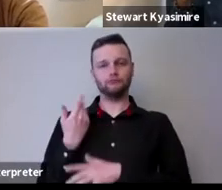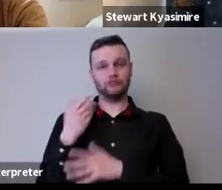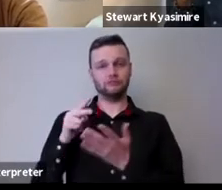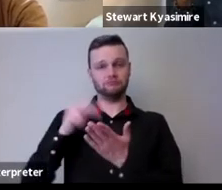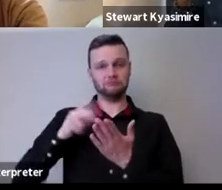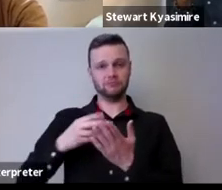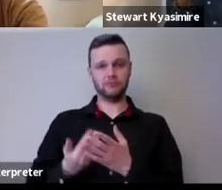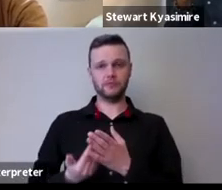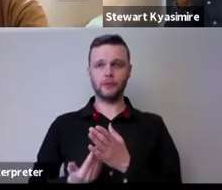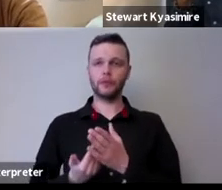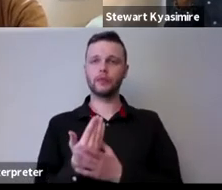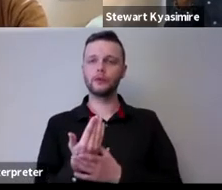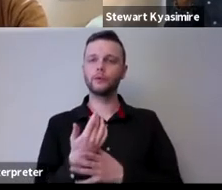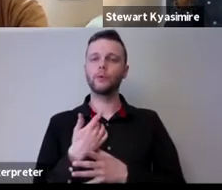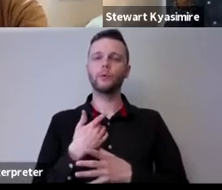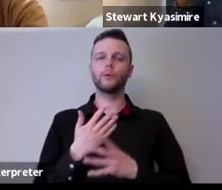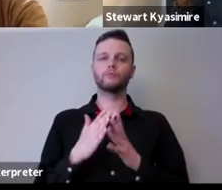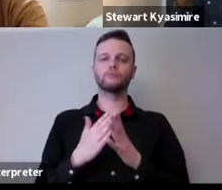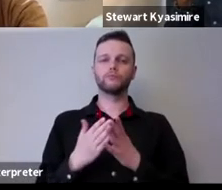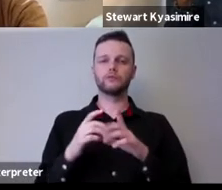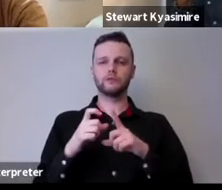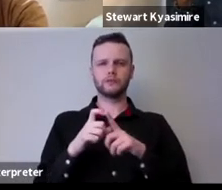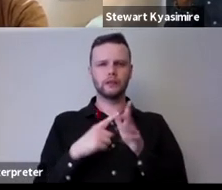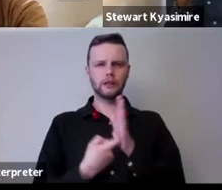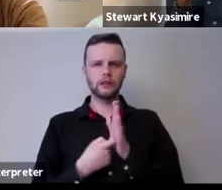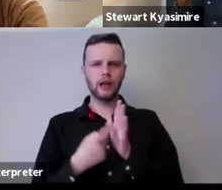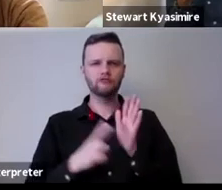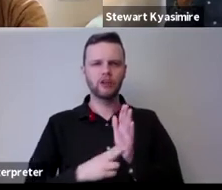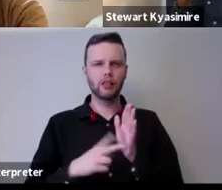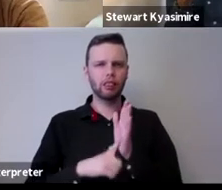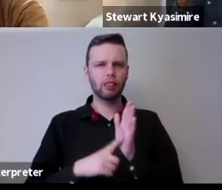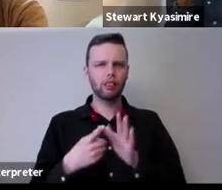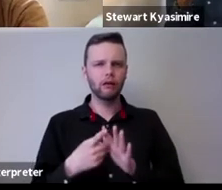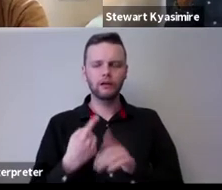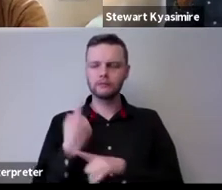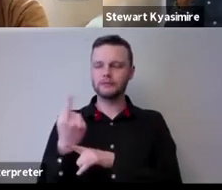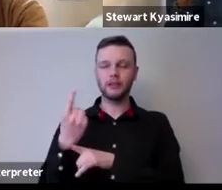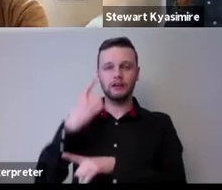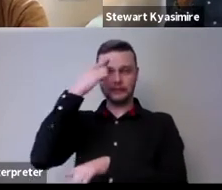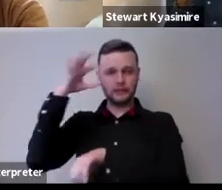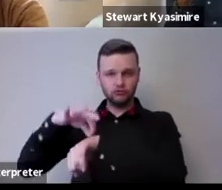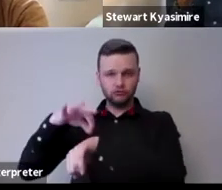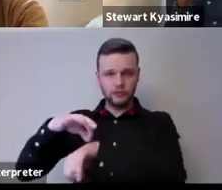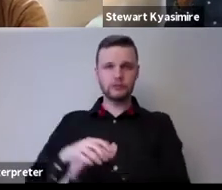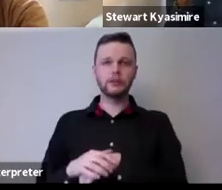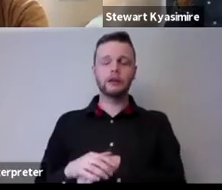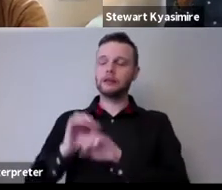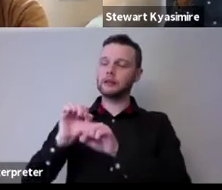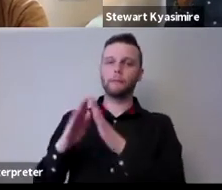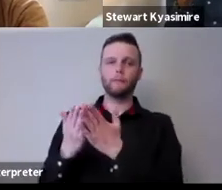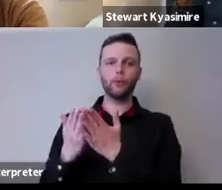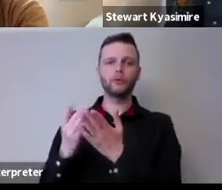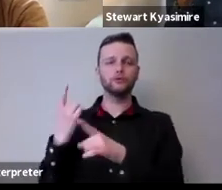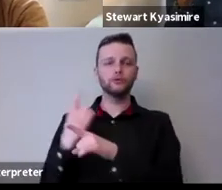the new black by um darian leader who is a uk uh psychiatrist and one of the main thesis of that book is that